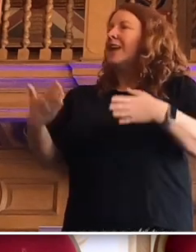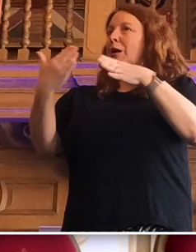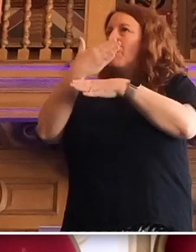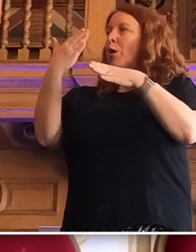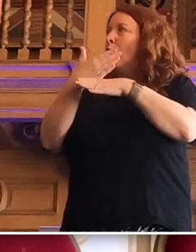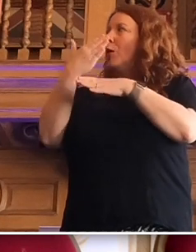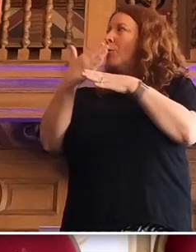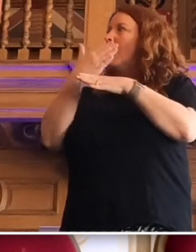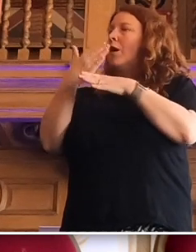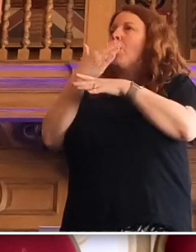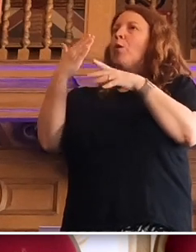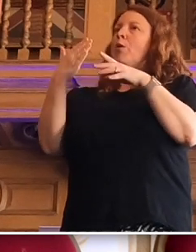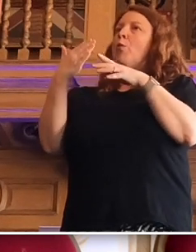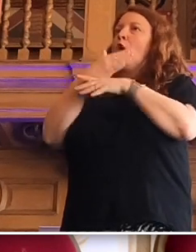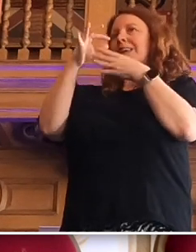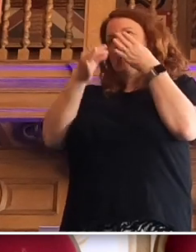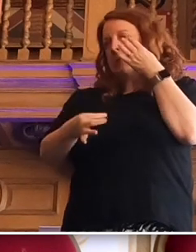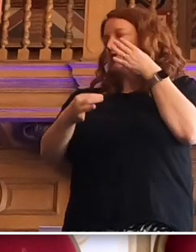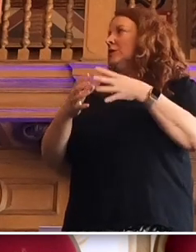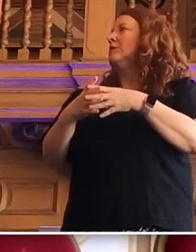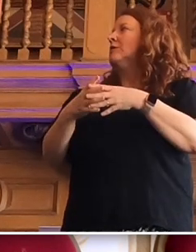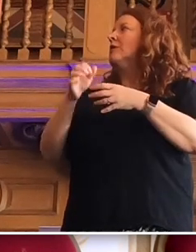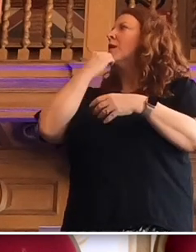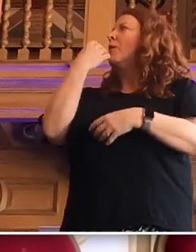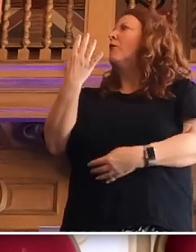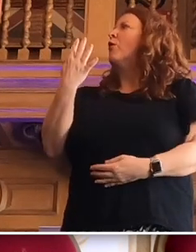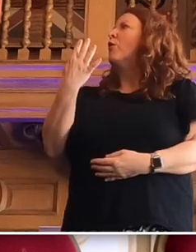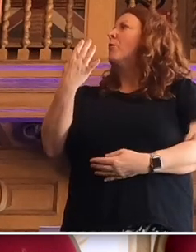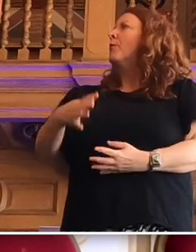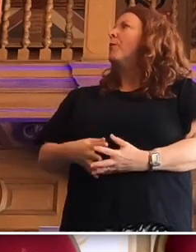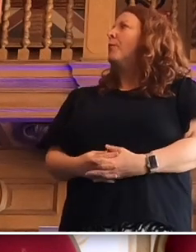and working conditions. Number four,